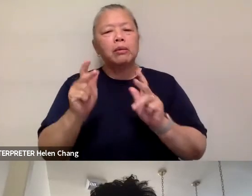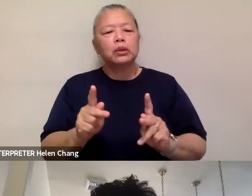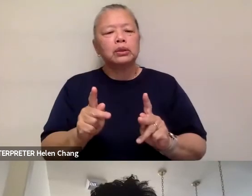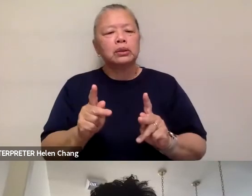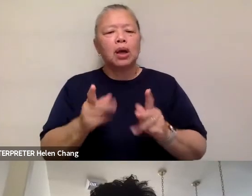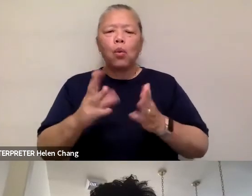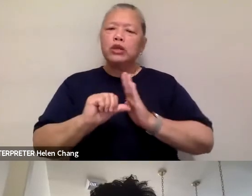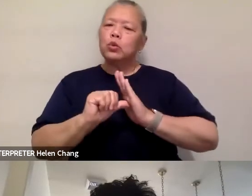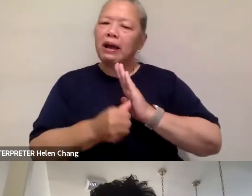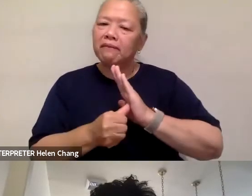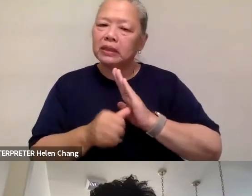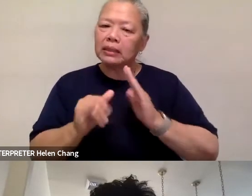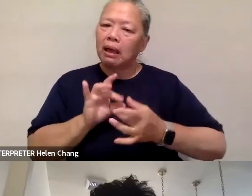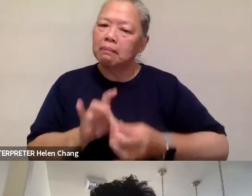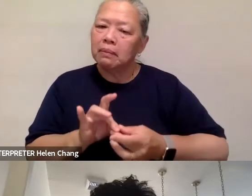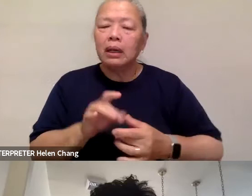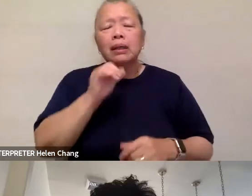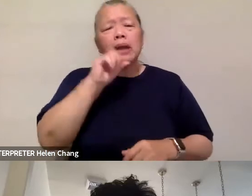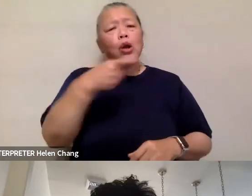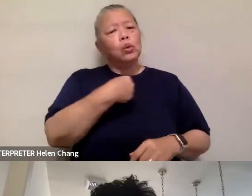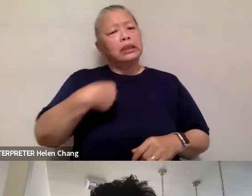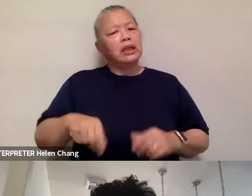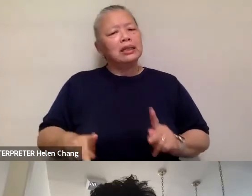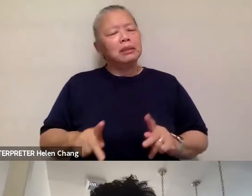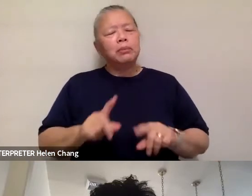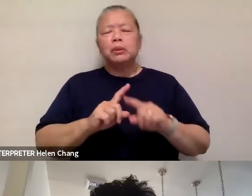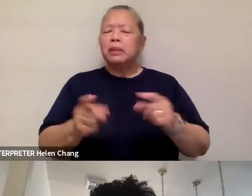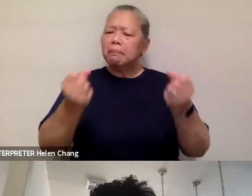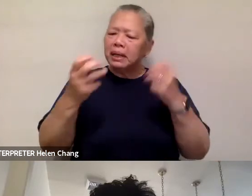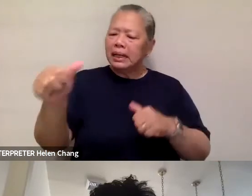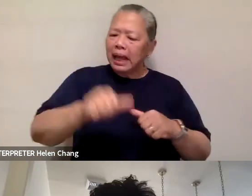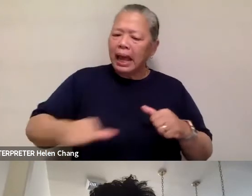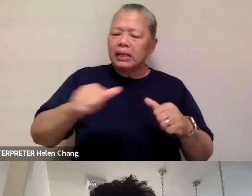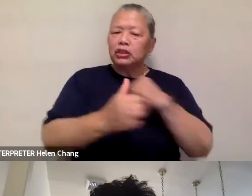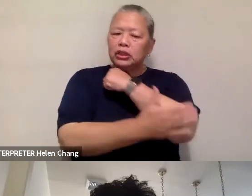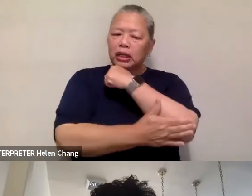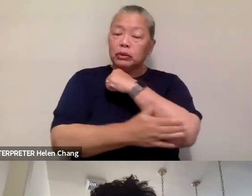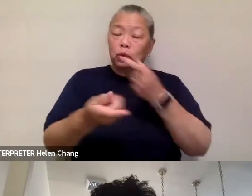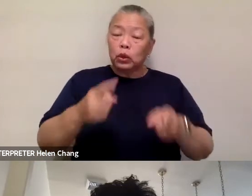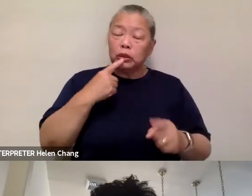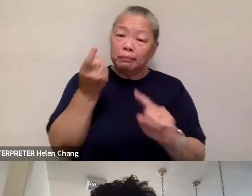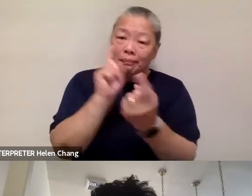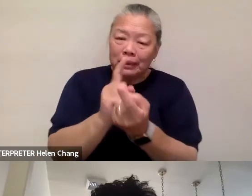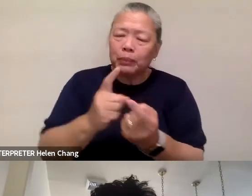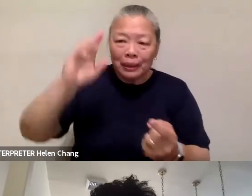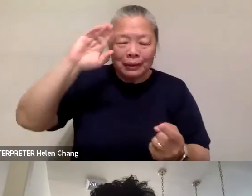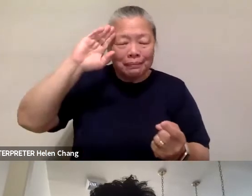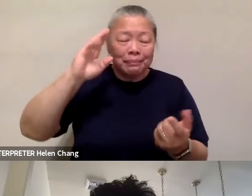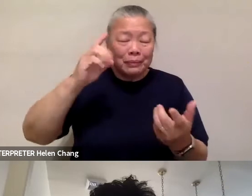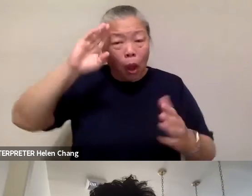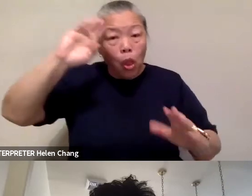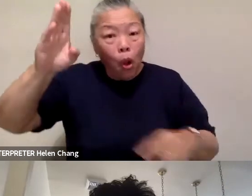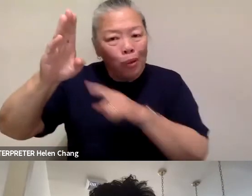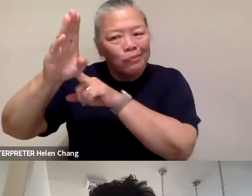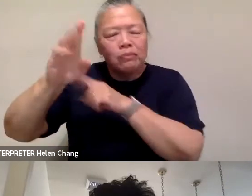just Chinese, because this Have You Eaten Yet is a form of greeting in many Asian countries. Because through the thousands of years of